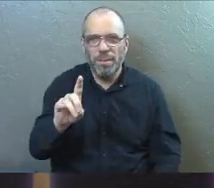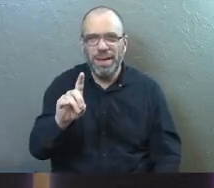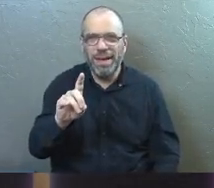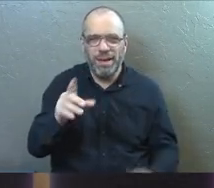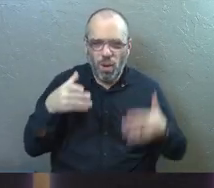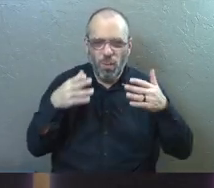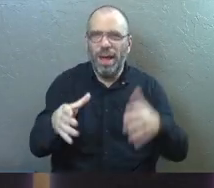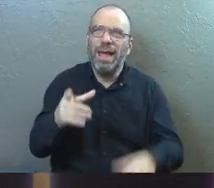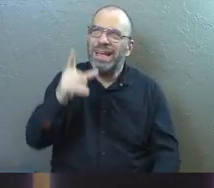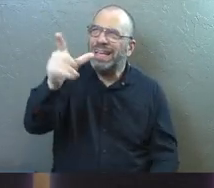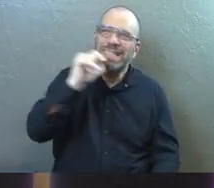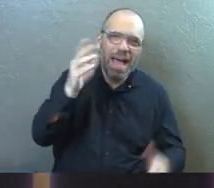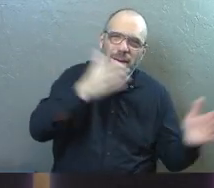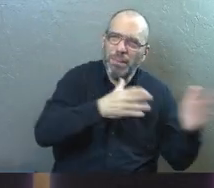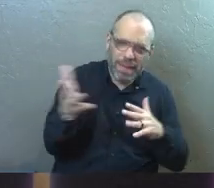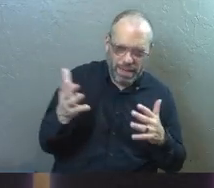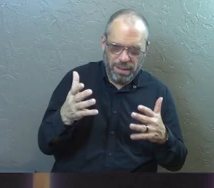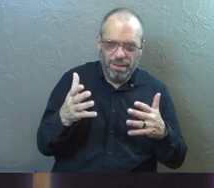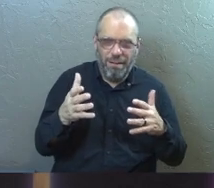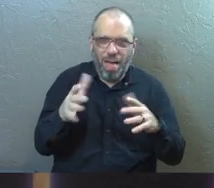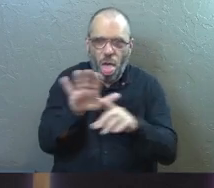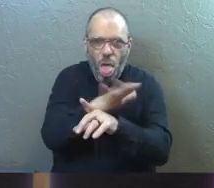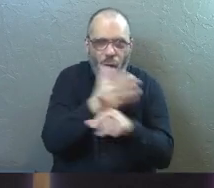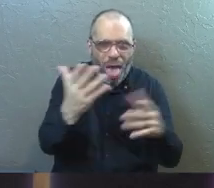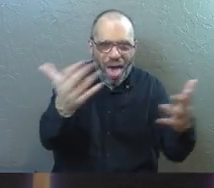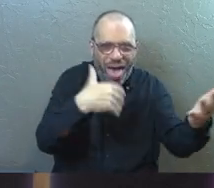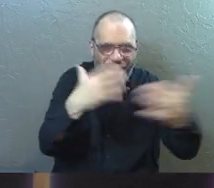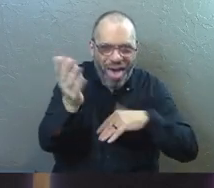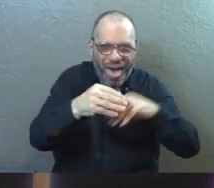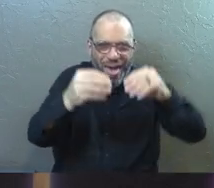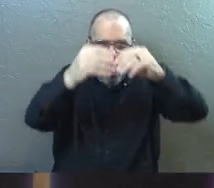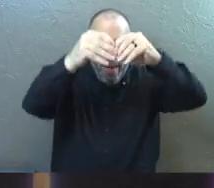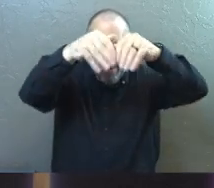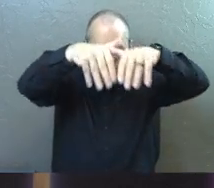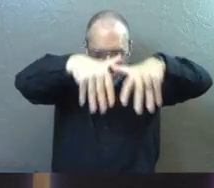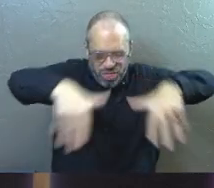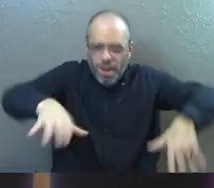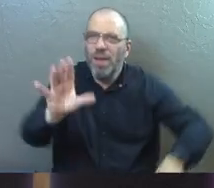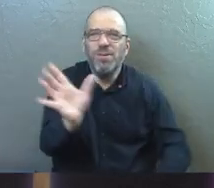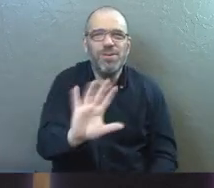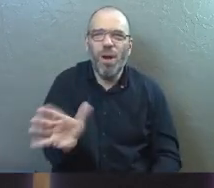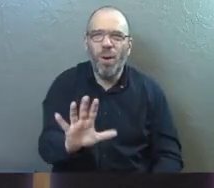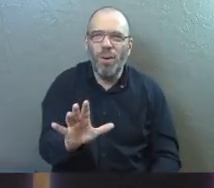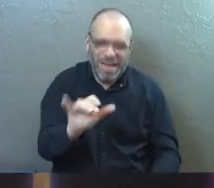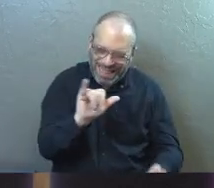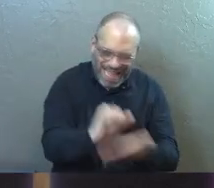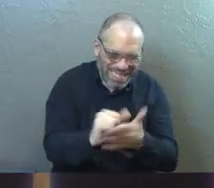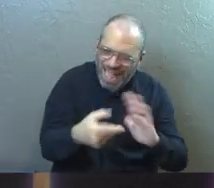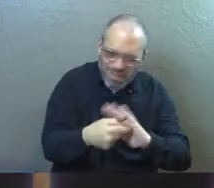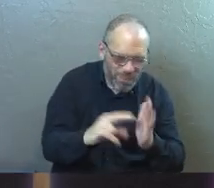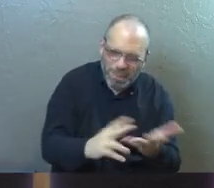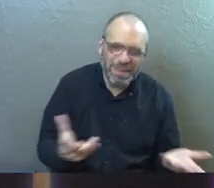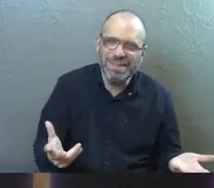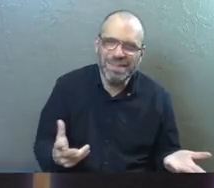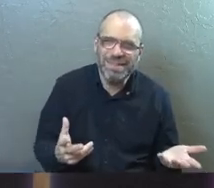This is not God's plan to get a whole lot of people doing all the work. That's not what it's about.